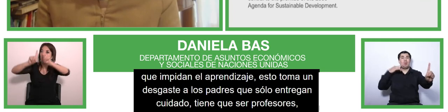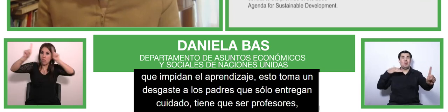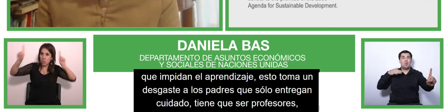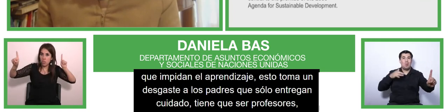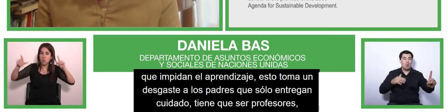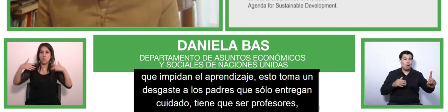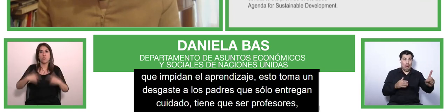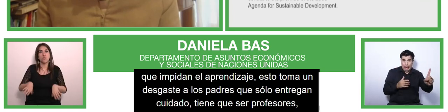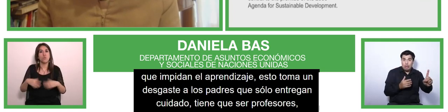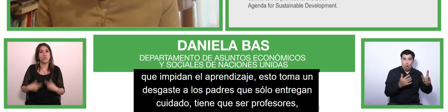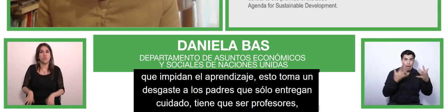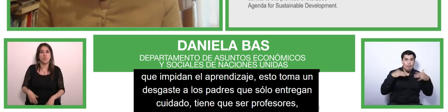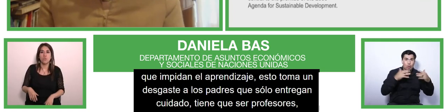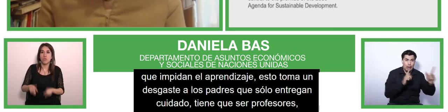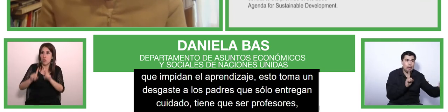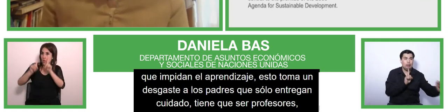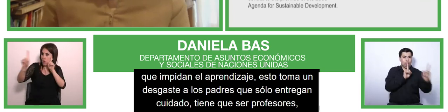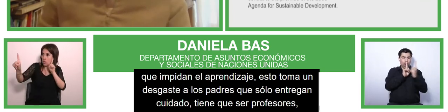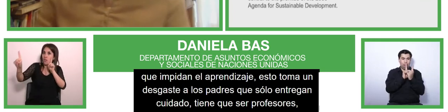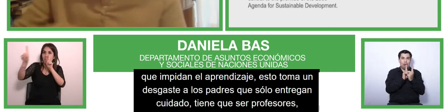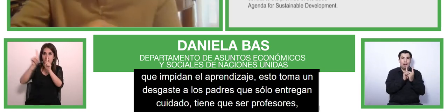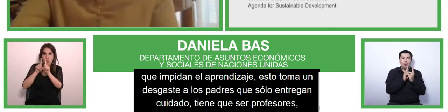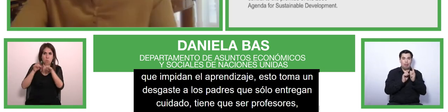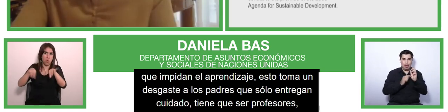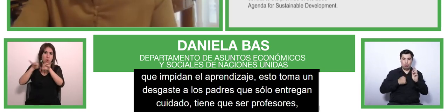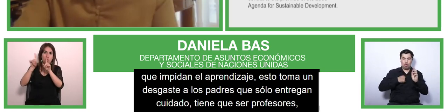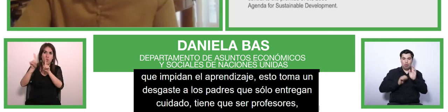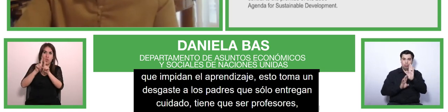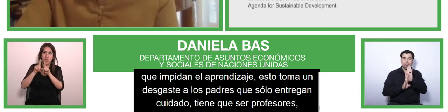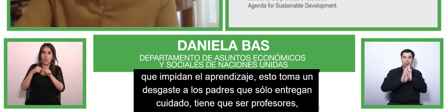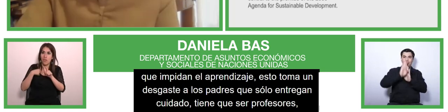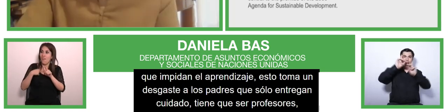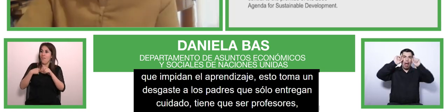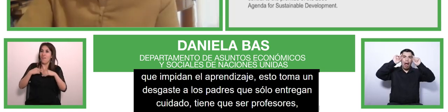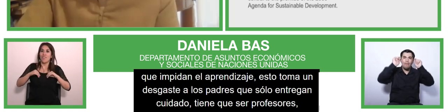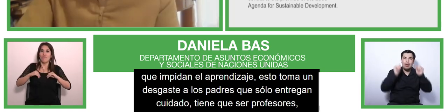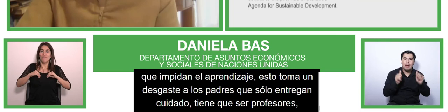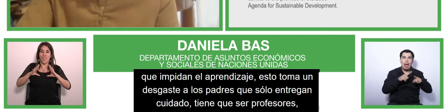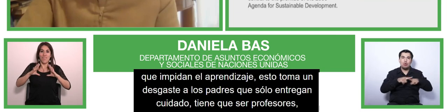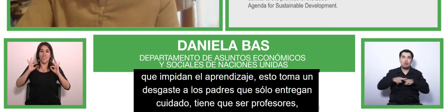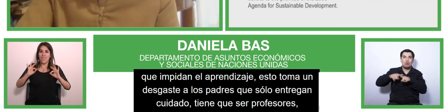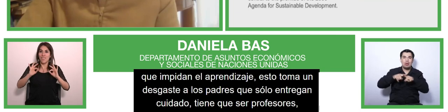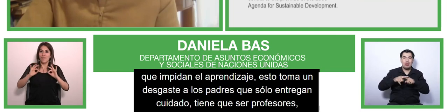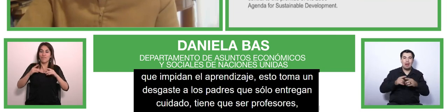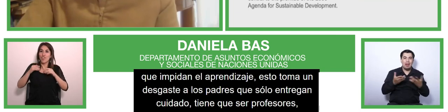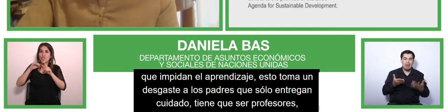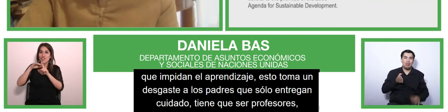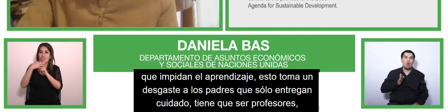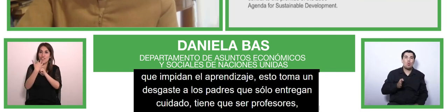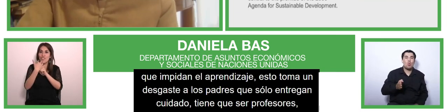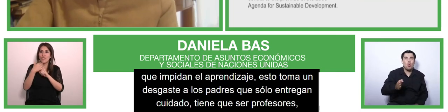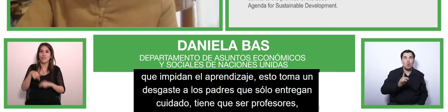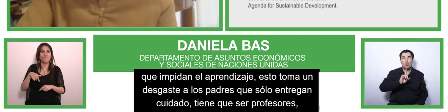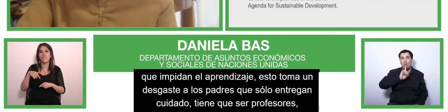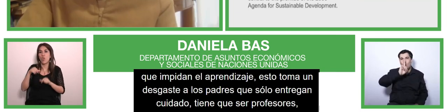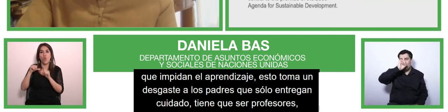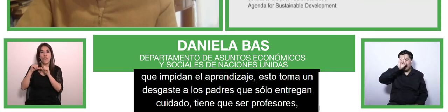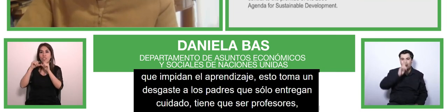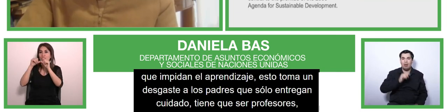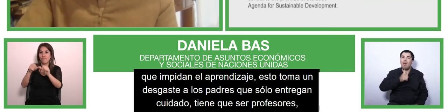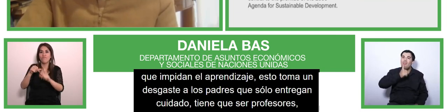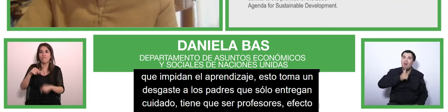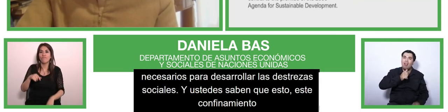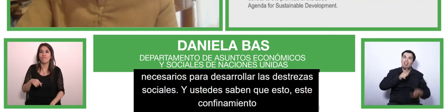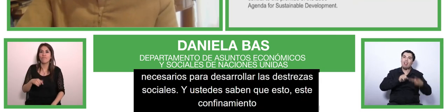disruption of routine lack of access to training caregivers and school beings